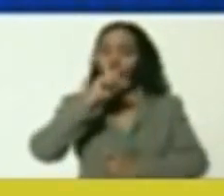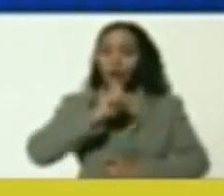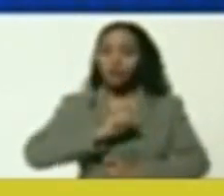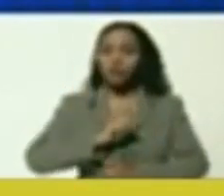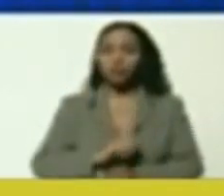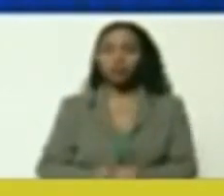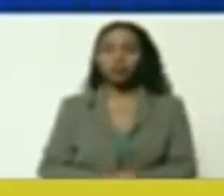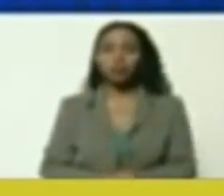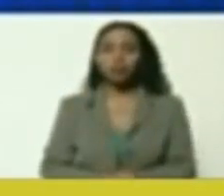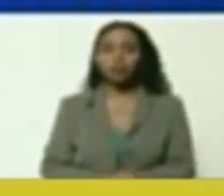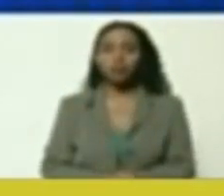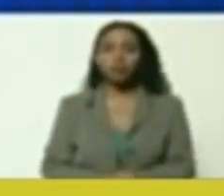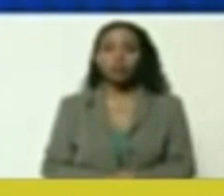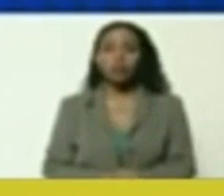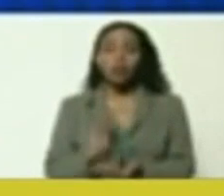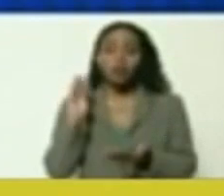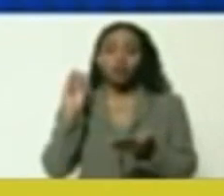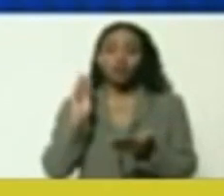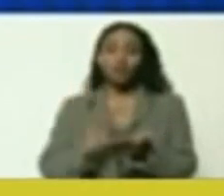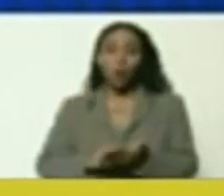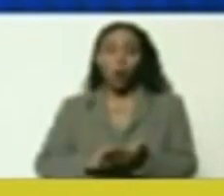humanity have seen in the last years